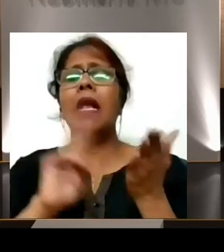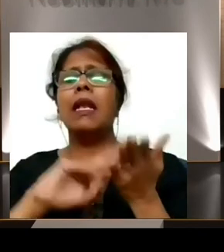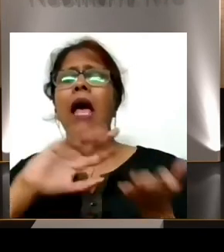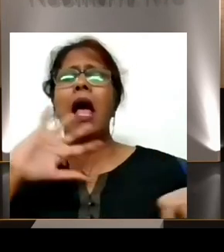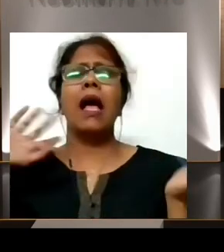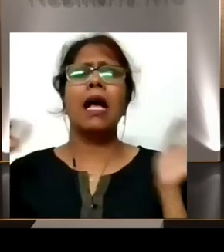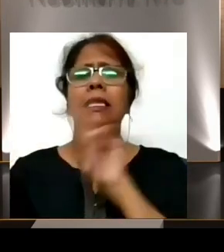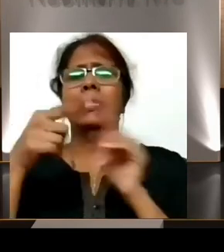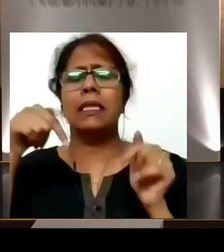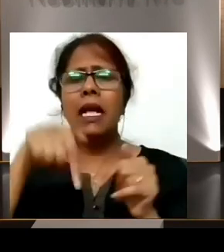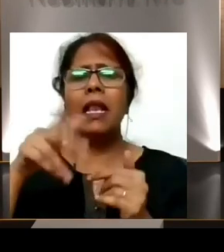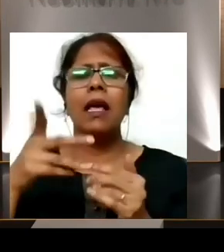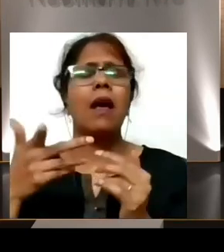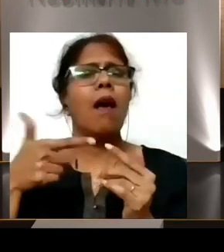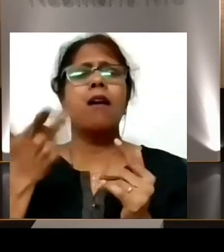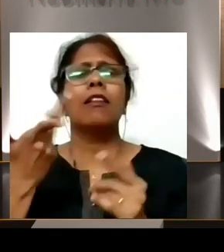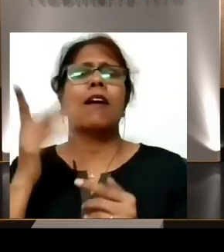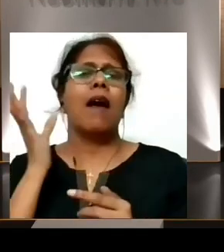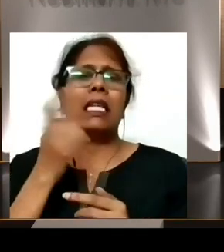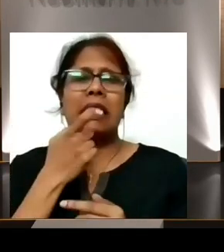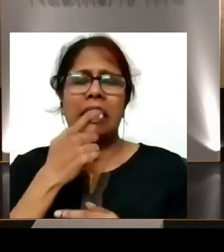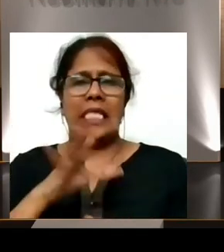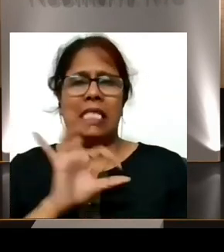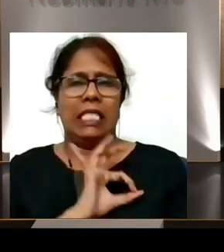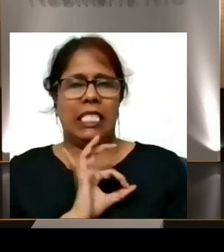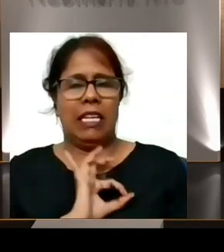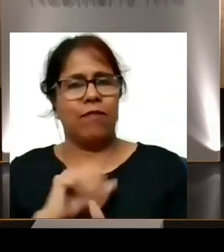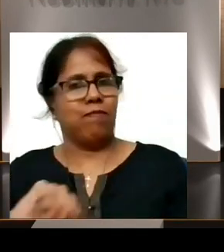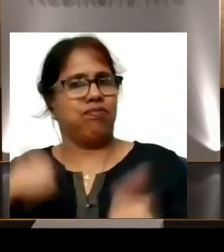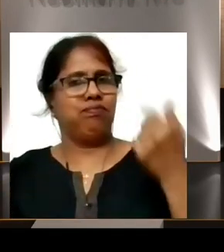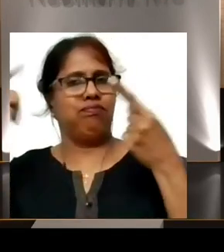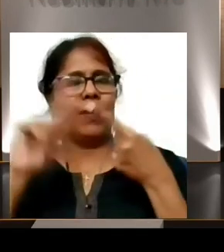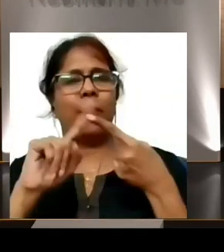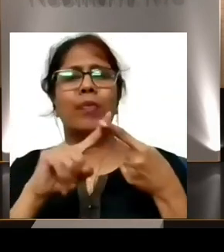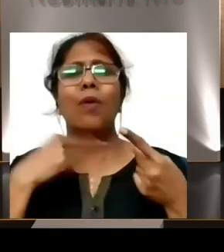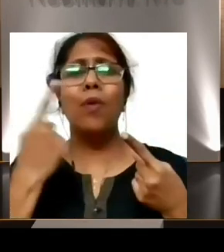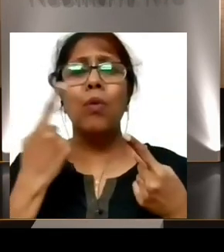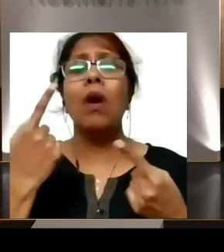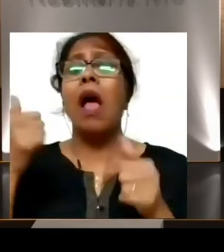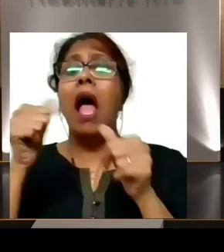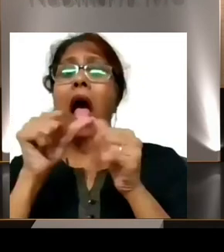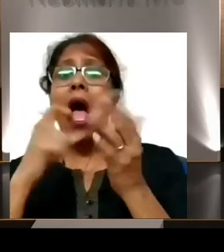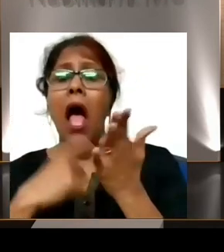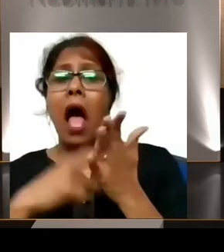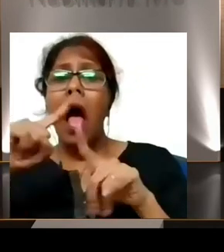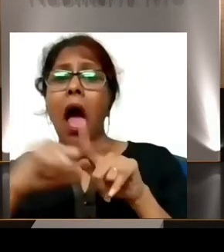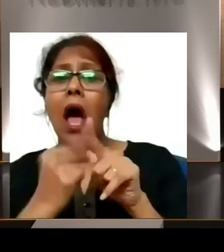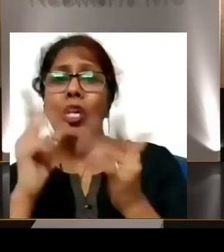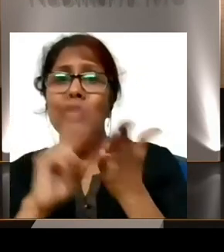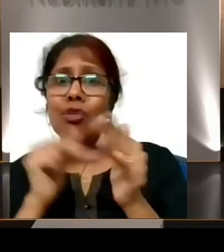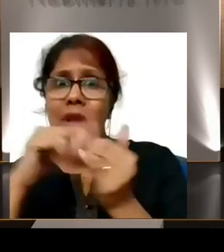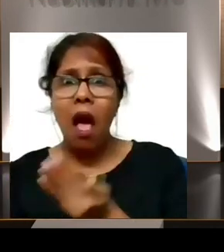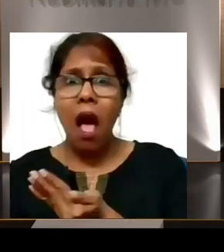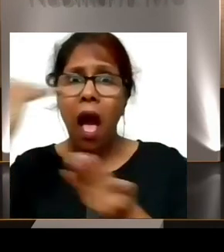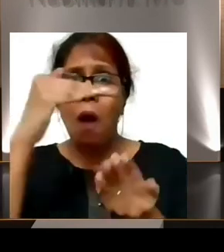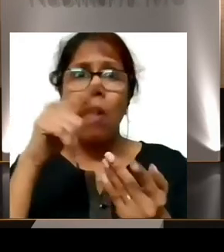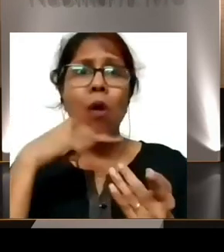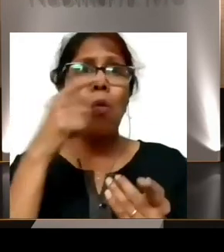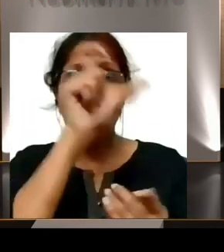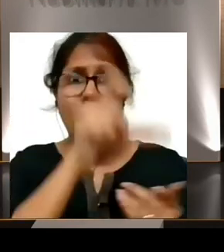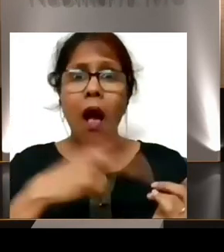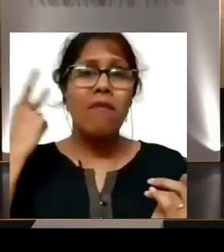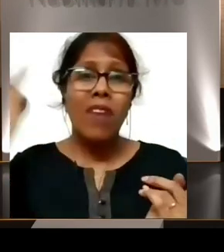fetched me a silver medal against Arjuna Awadhi and multiple times world champion. My first international tournament was in